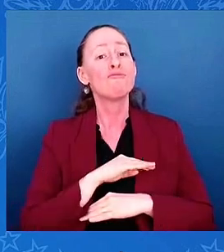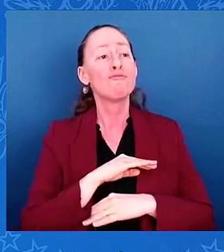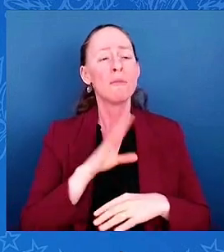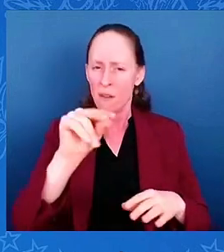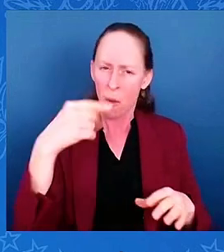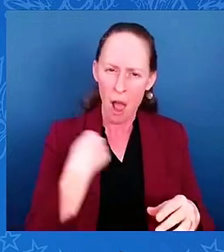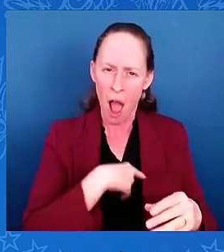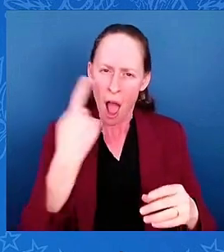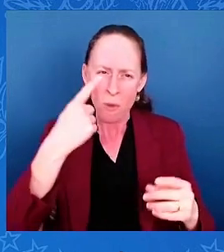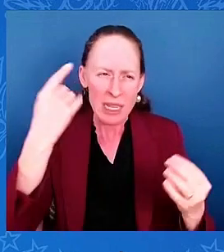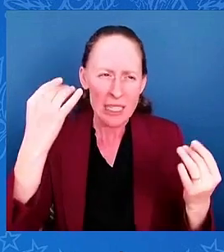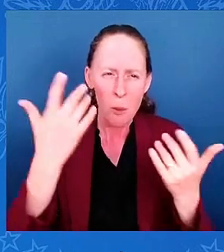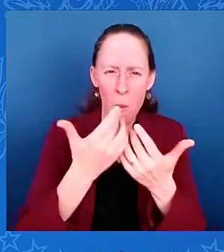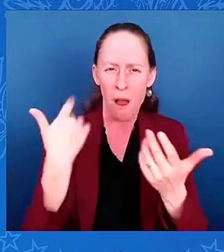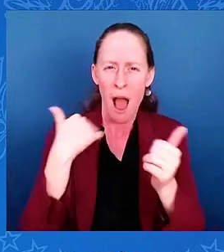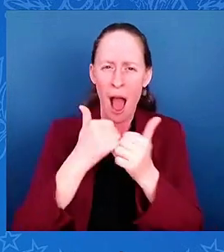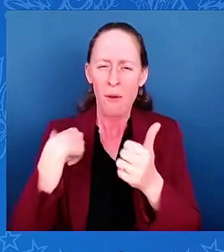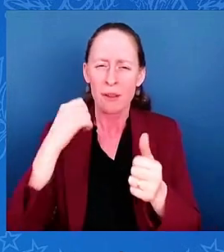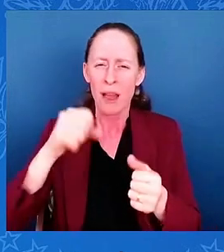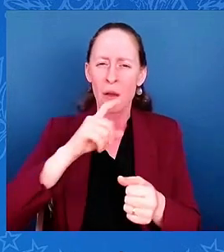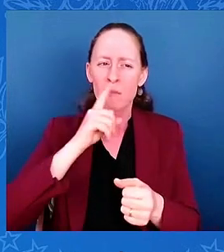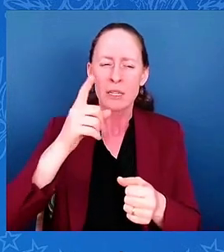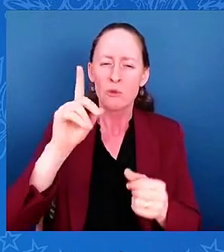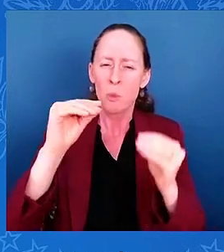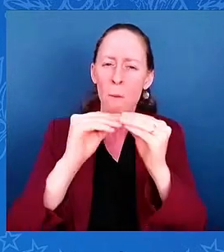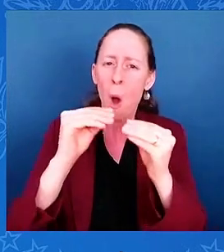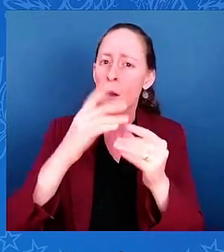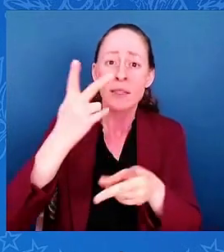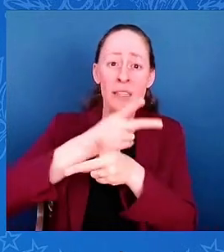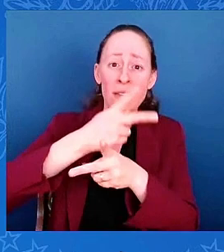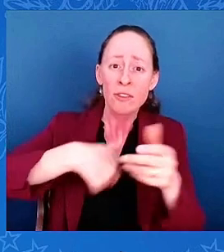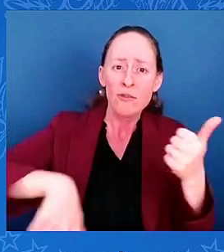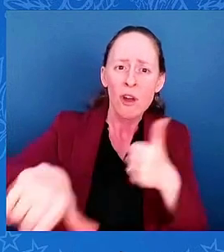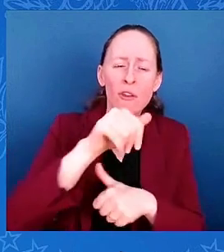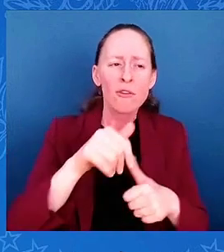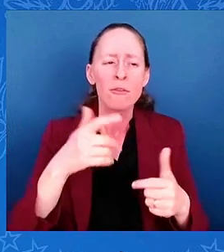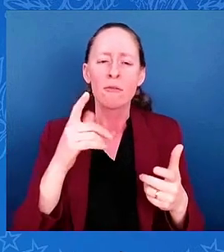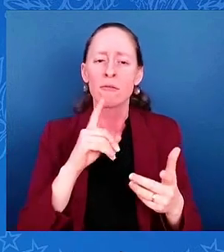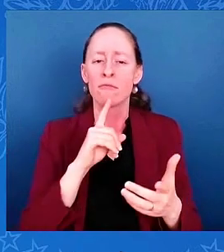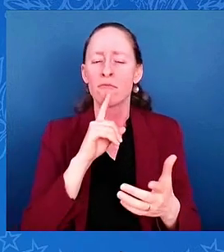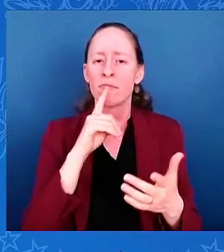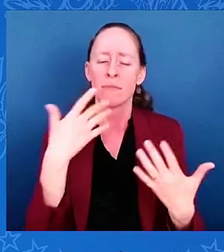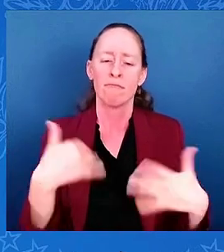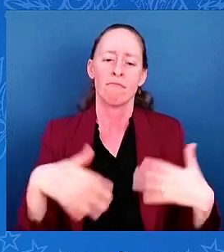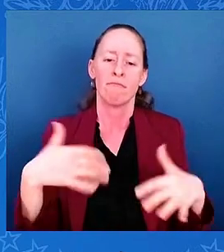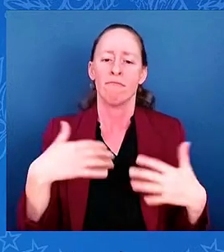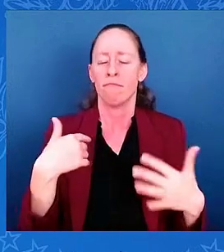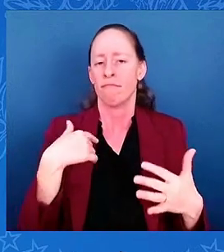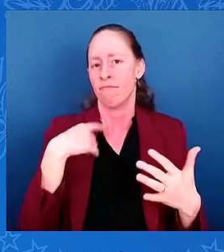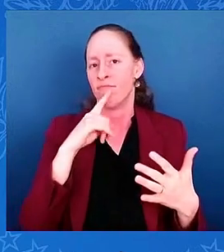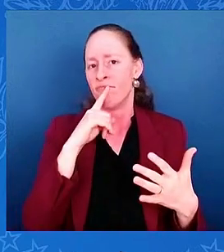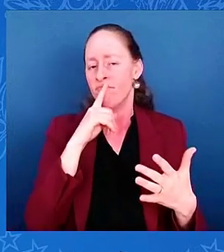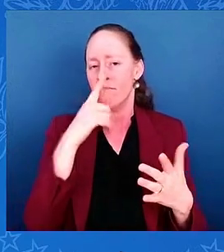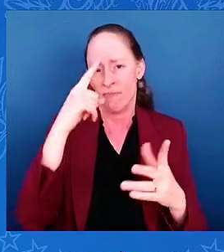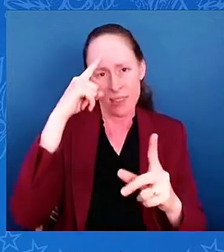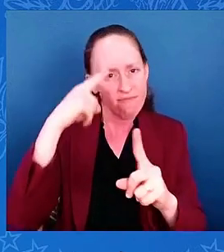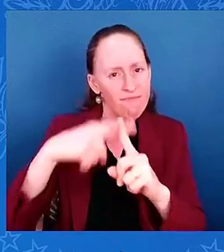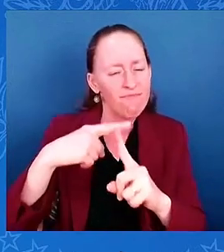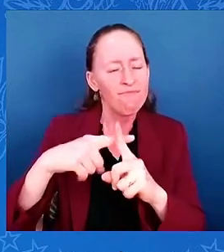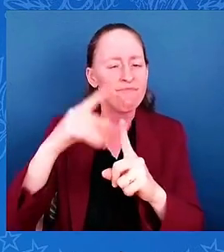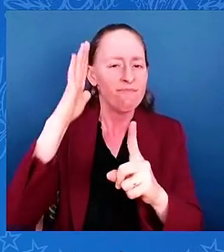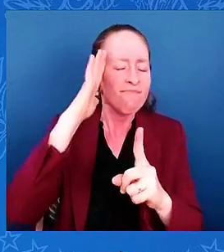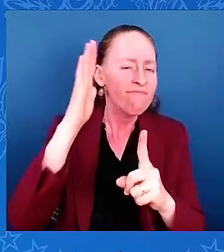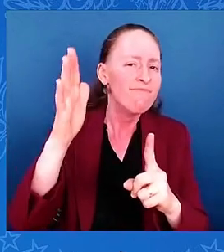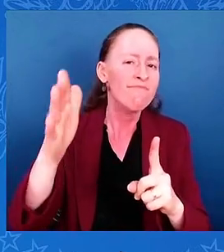America. And I've never been more optimistic about our future. We just have to remember who we are. We're the United States of America. And there's nothing, nothing we